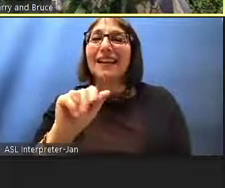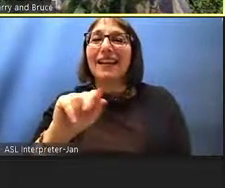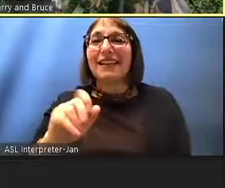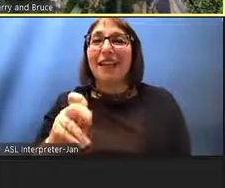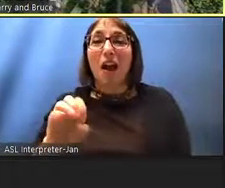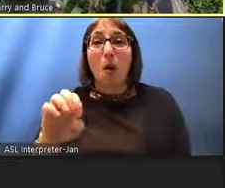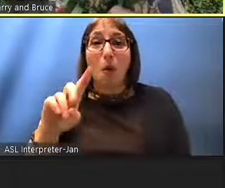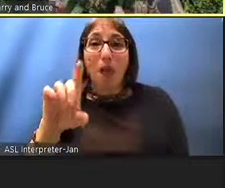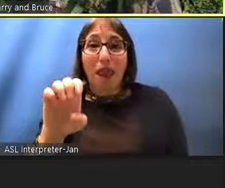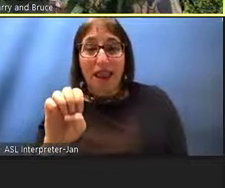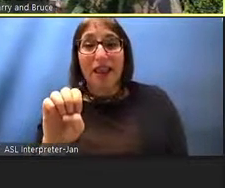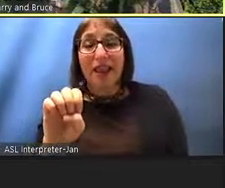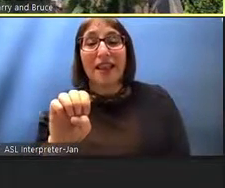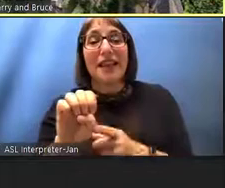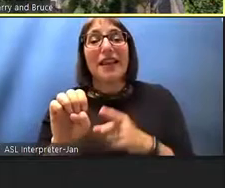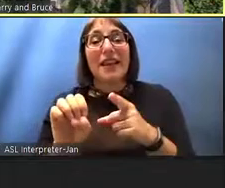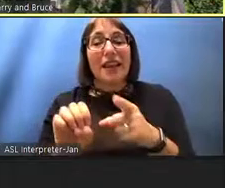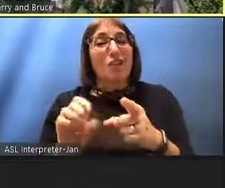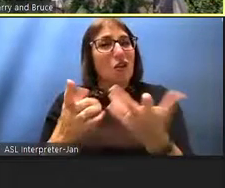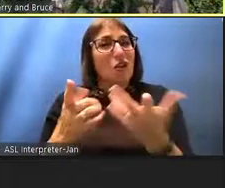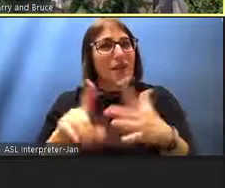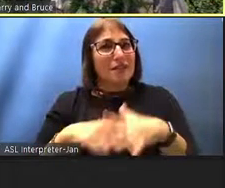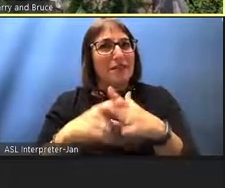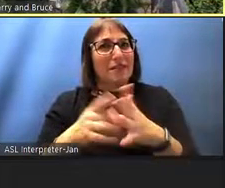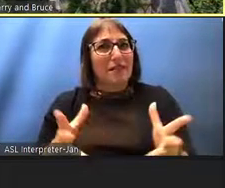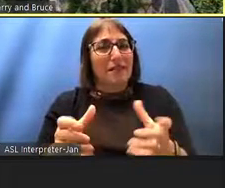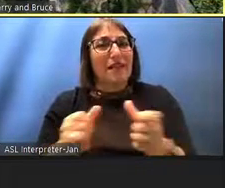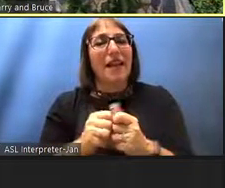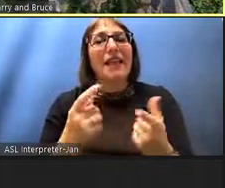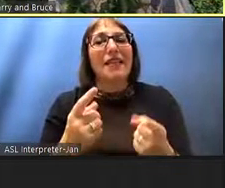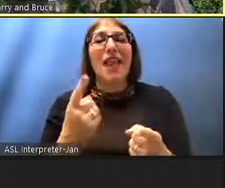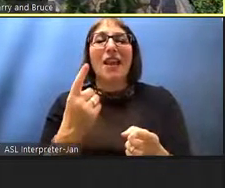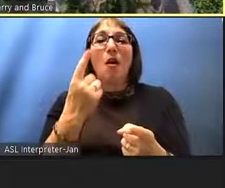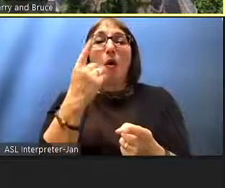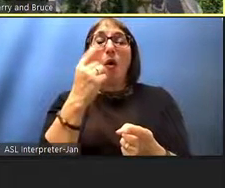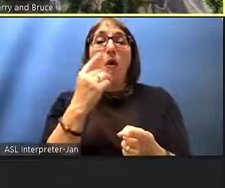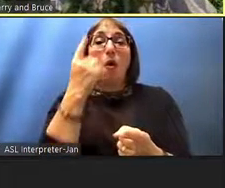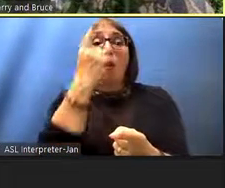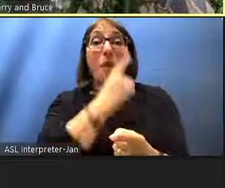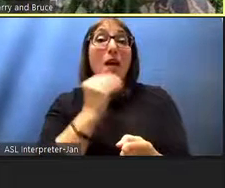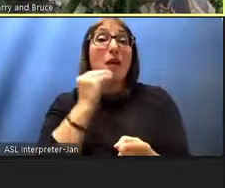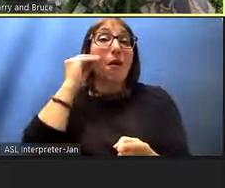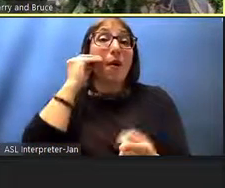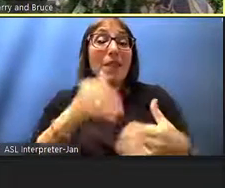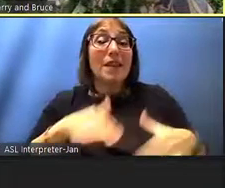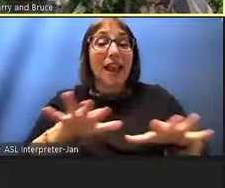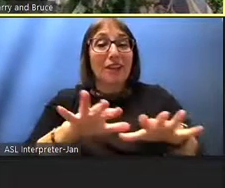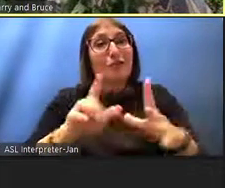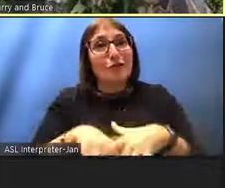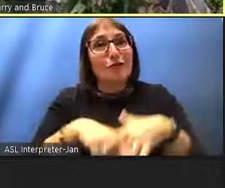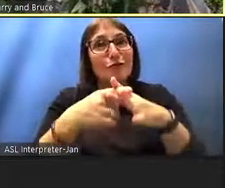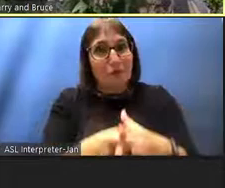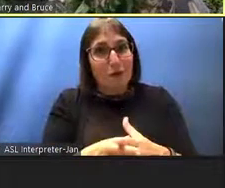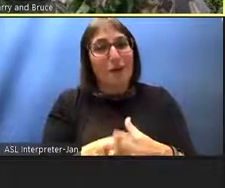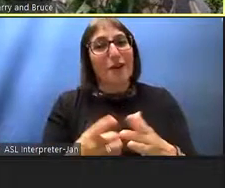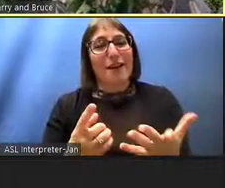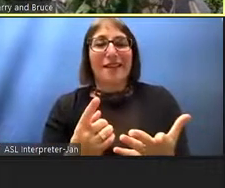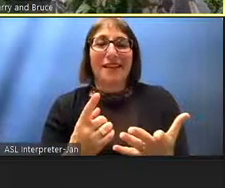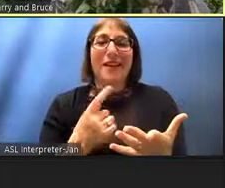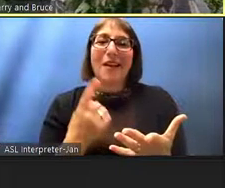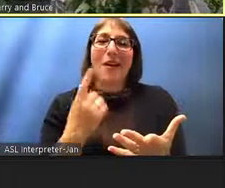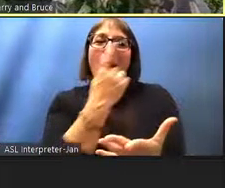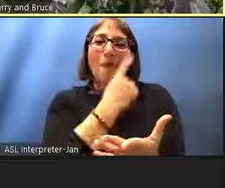kind of a uh how do you say enrichment class in hawaiian culture and language language and they joined us at this